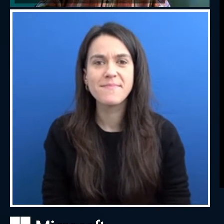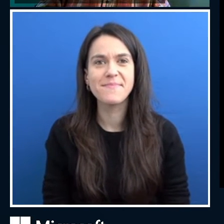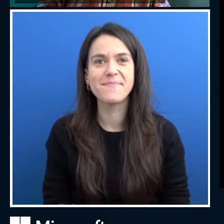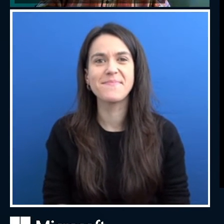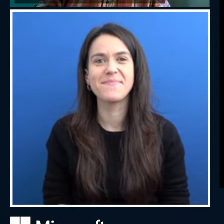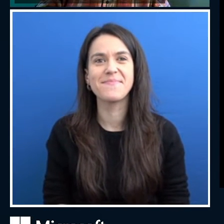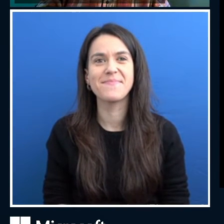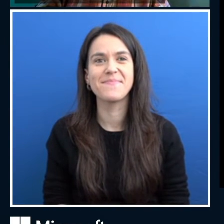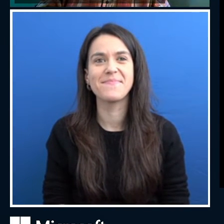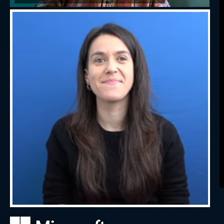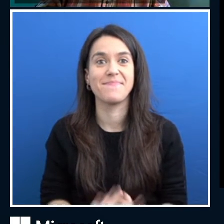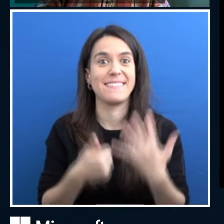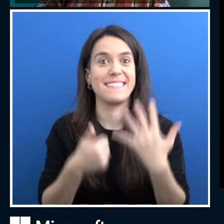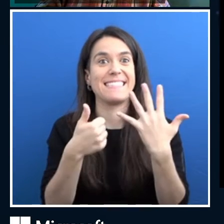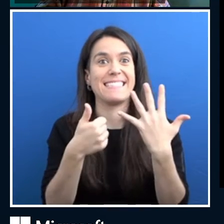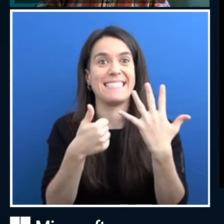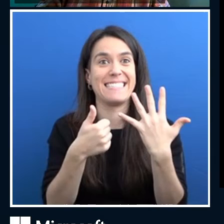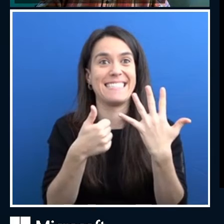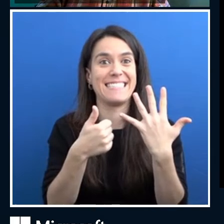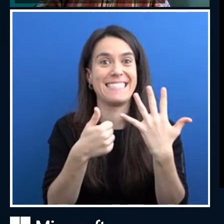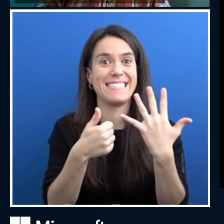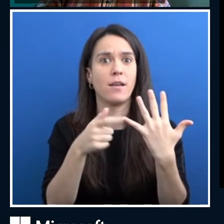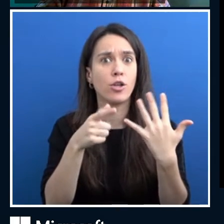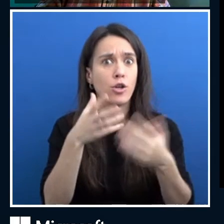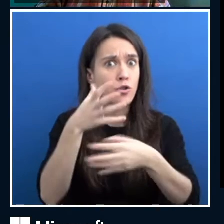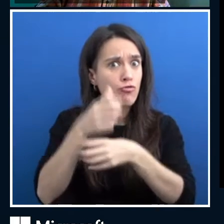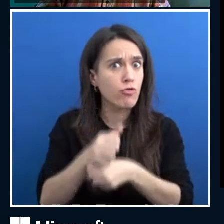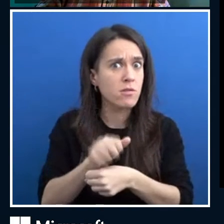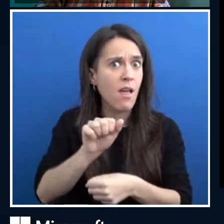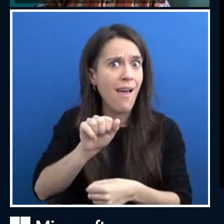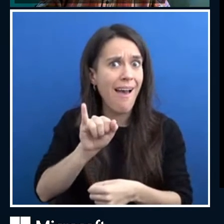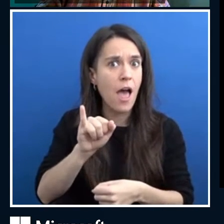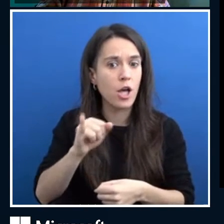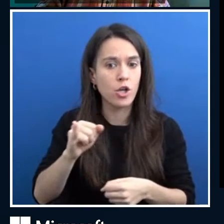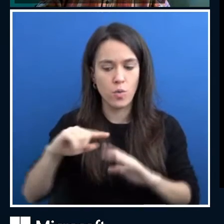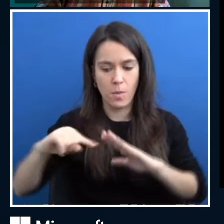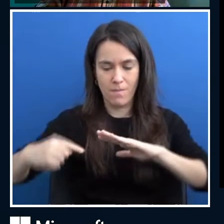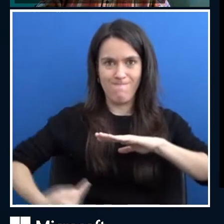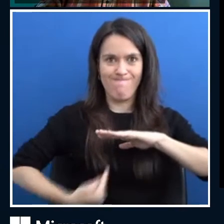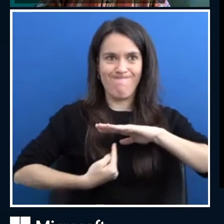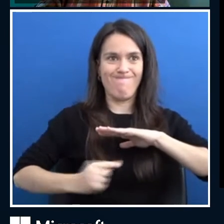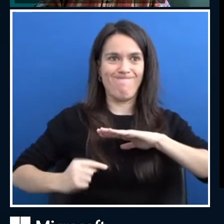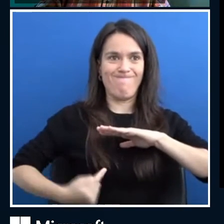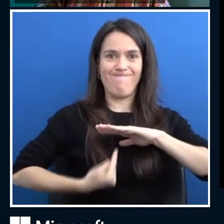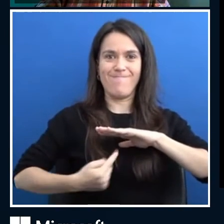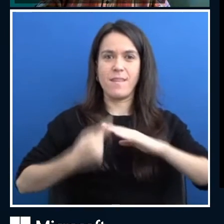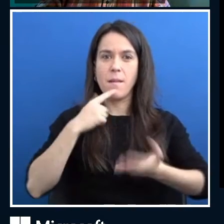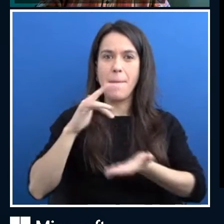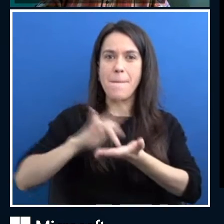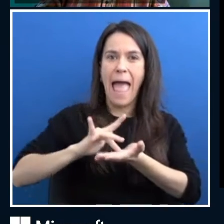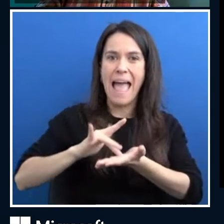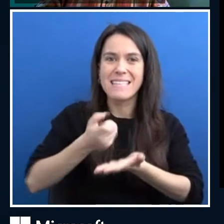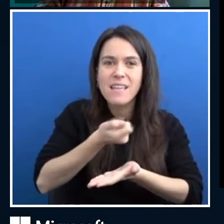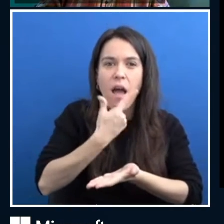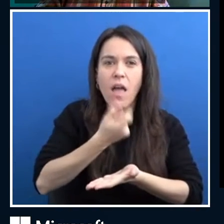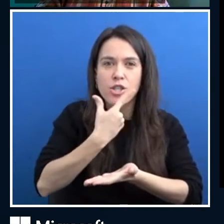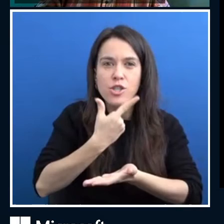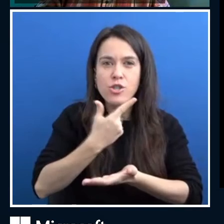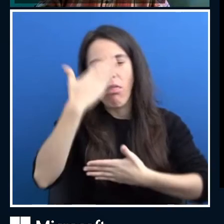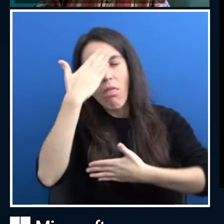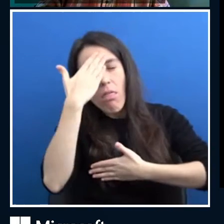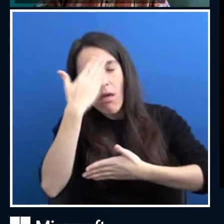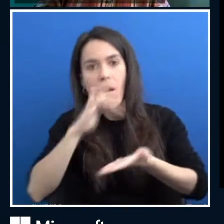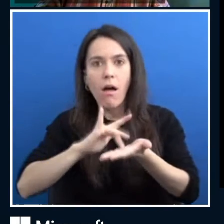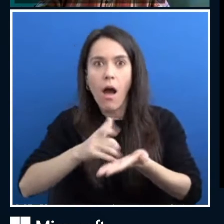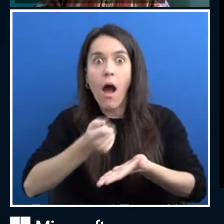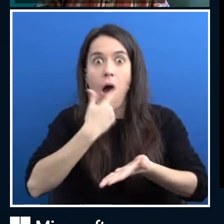dispense medication? Okay, maybe we're seeing a pattern here with me. But control is a thing that